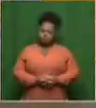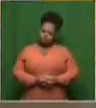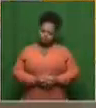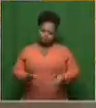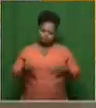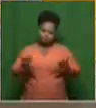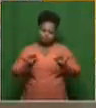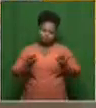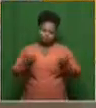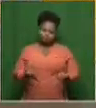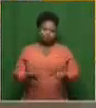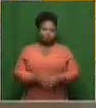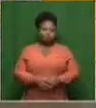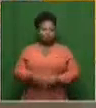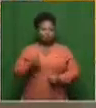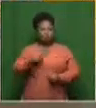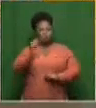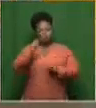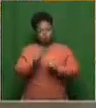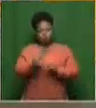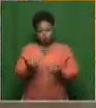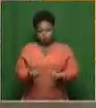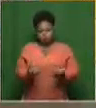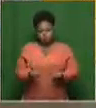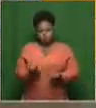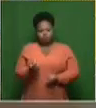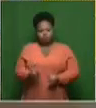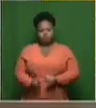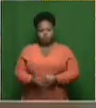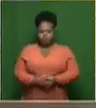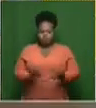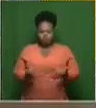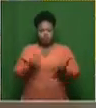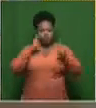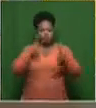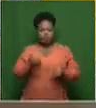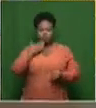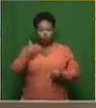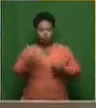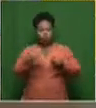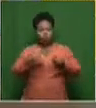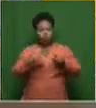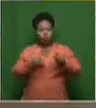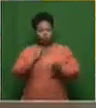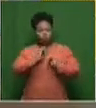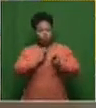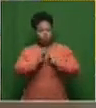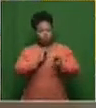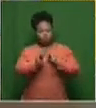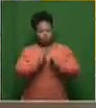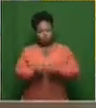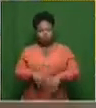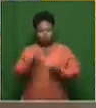All right. Welcome back, everybody. So just to preview what we are doing in the cell, and of course, the guests that we're going to have, we're going to be focusing in on